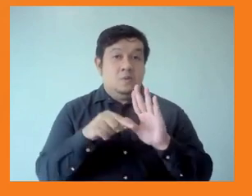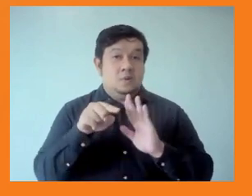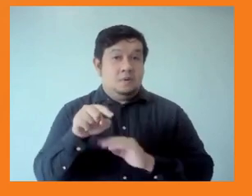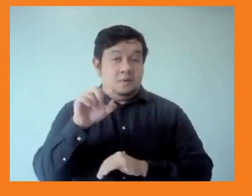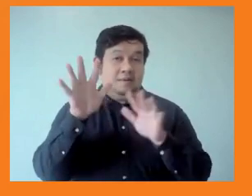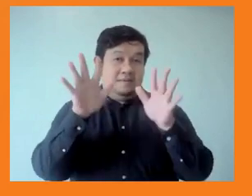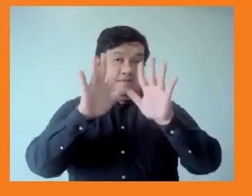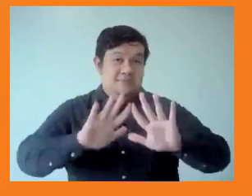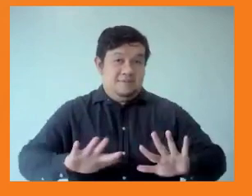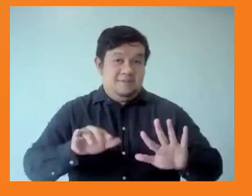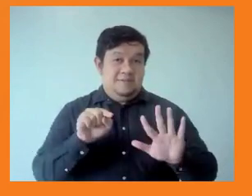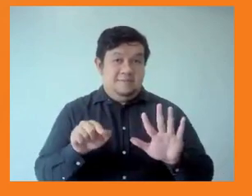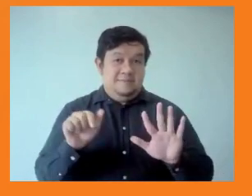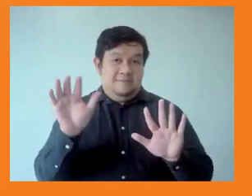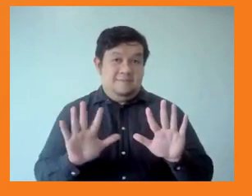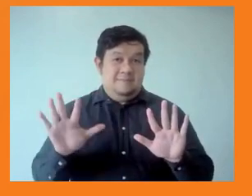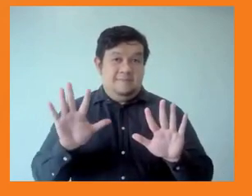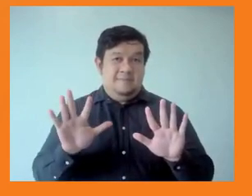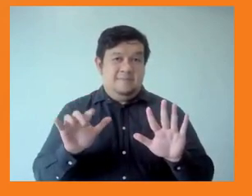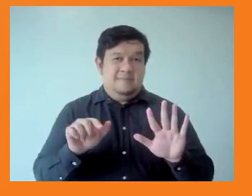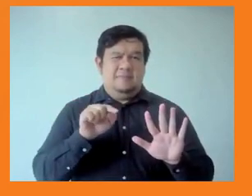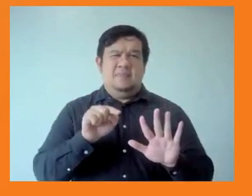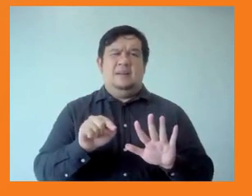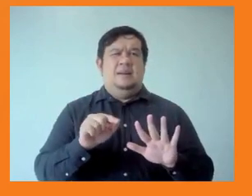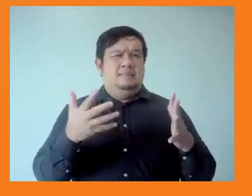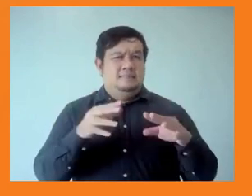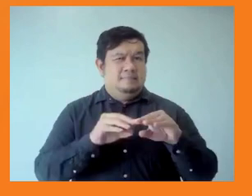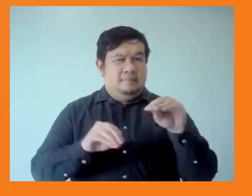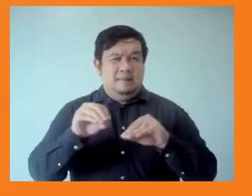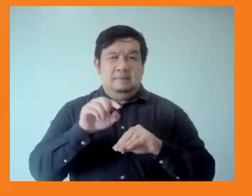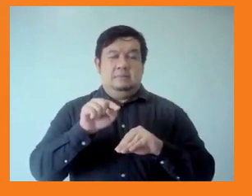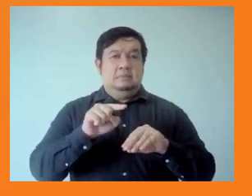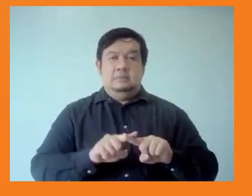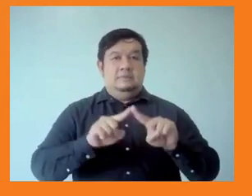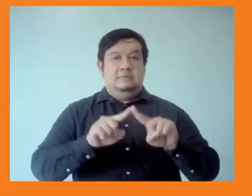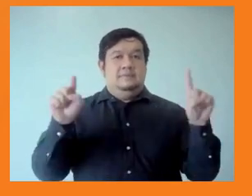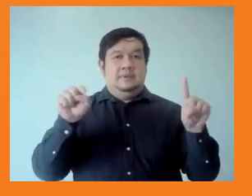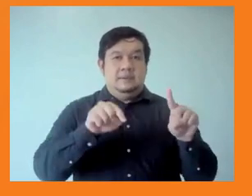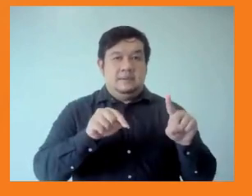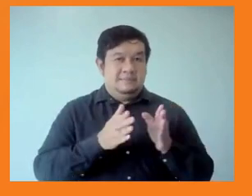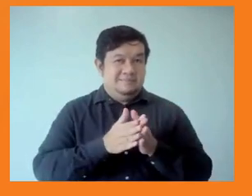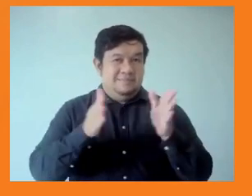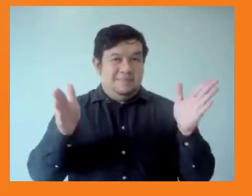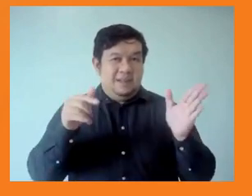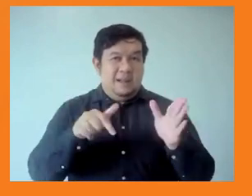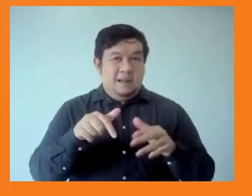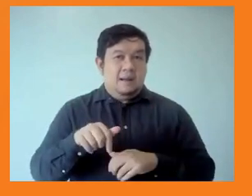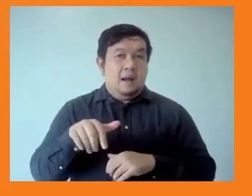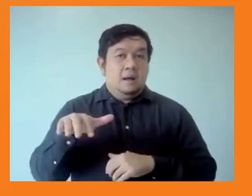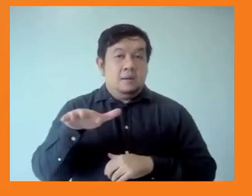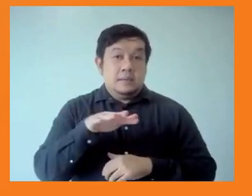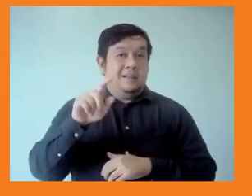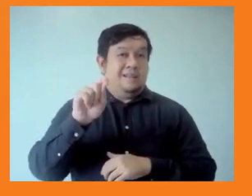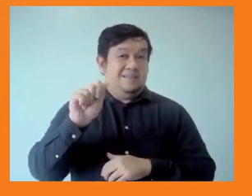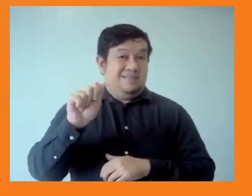offset by the fact that VAT, which is in general a regressive tax which exacerbates inequality, is at